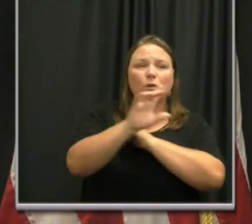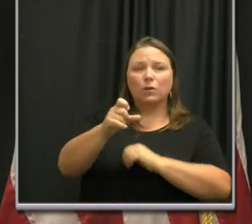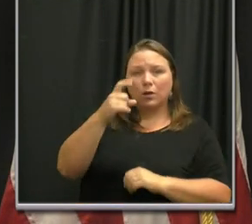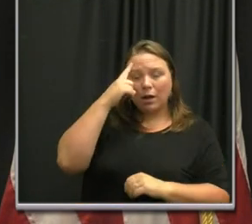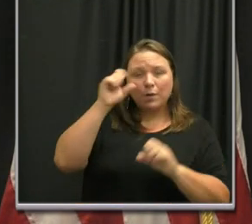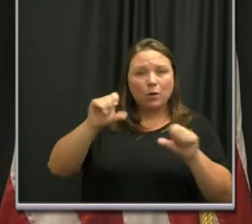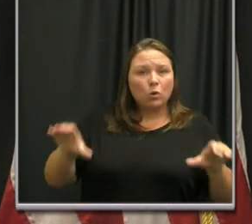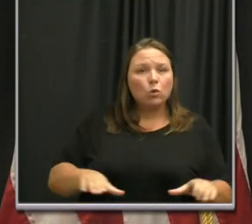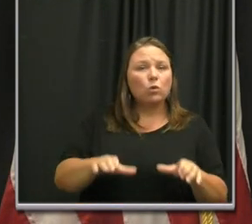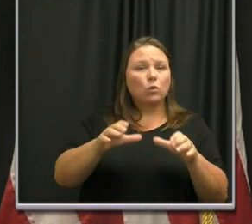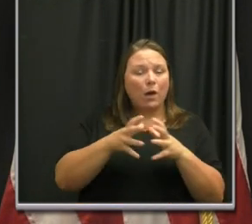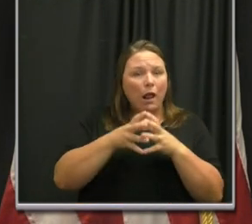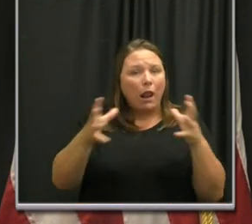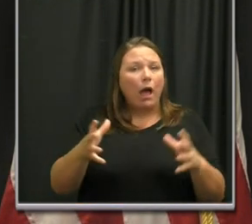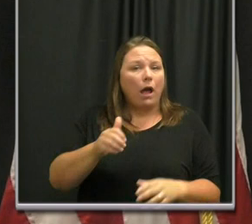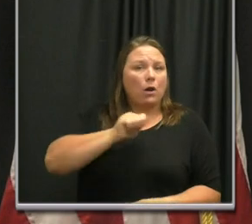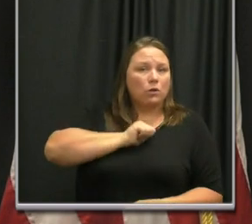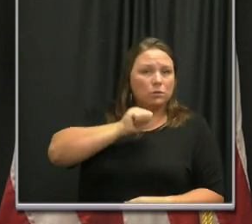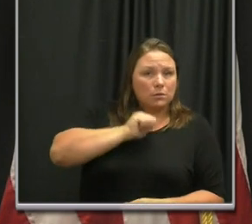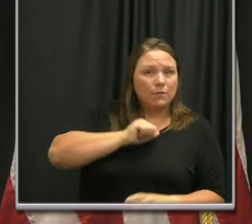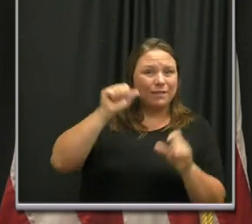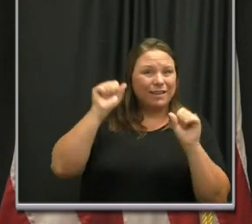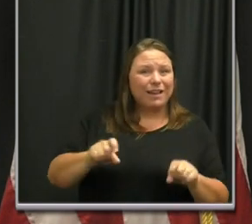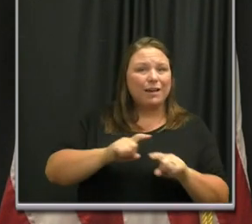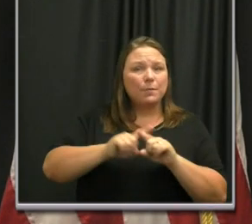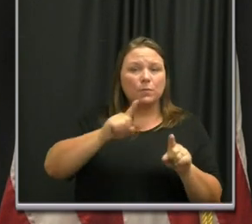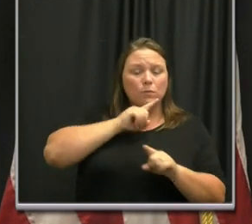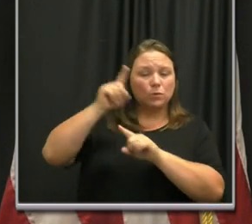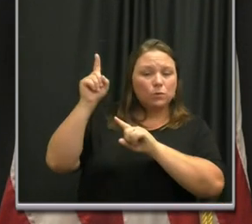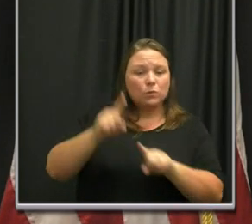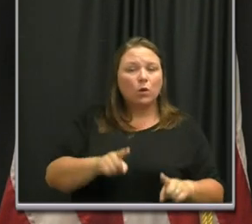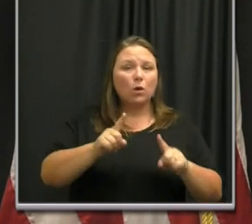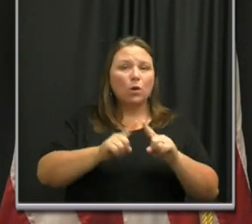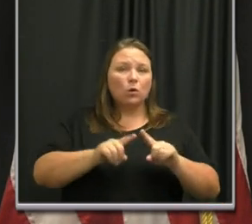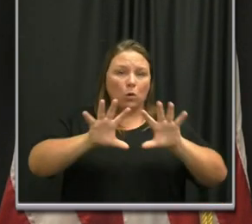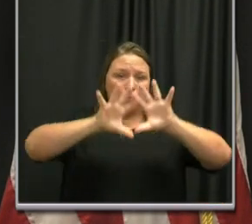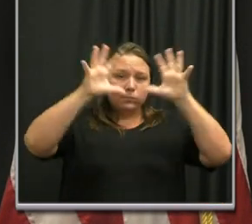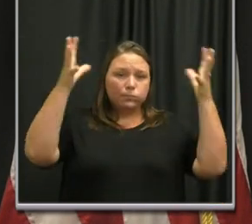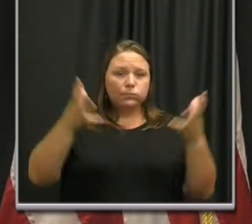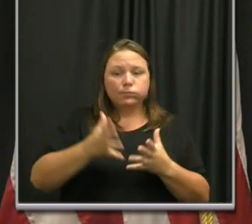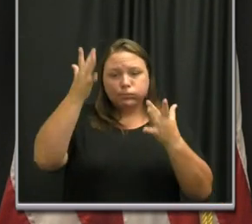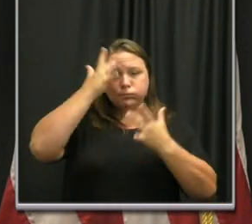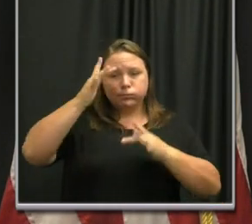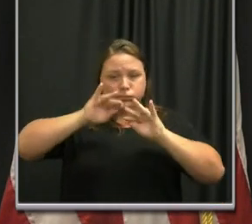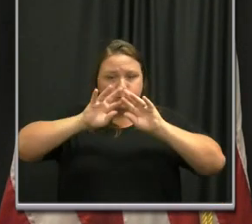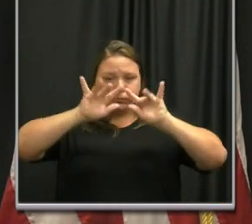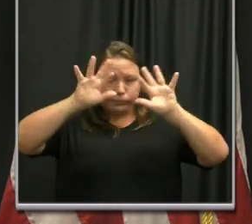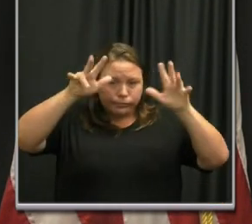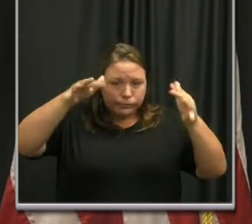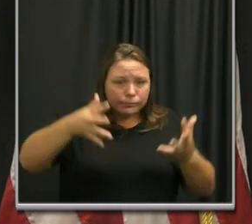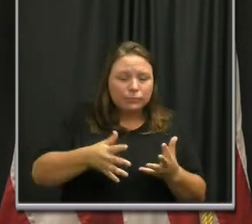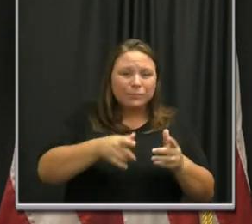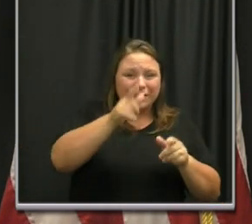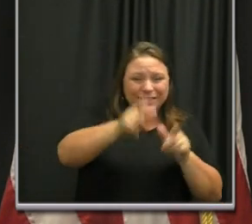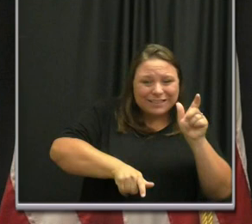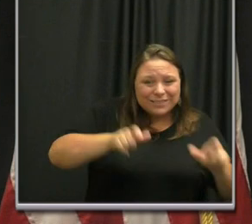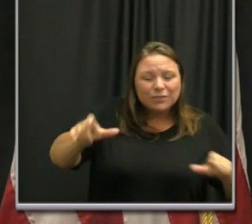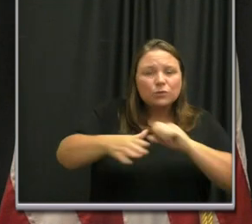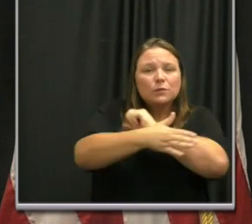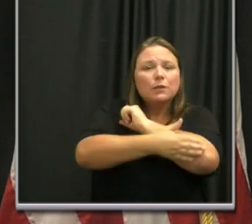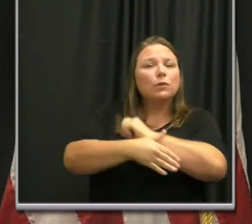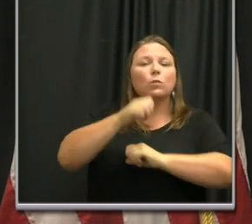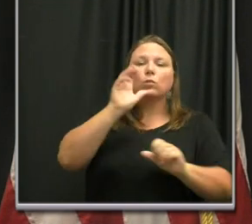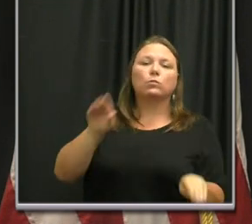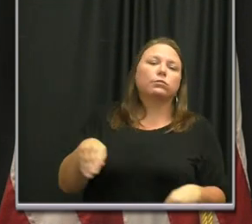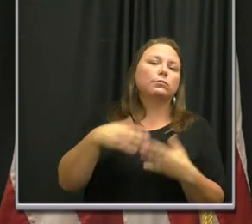do many things on our own, but responding to a global pandemic as an individual county is not going